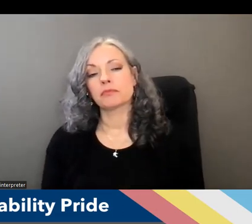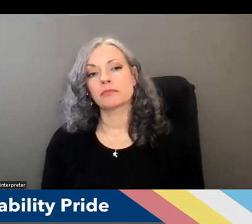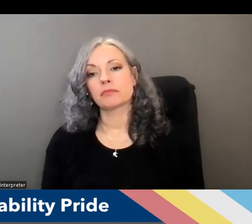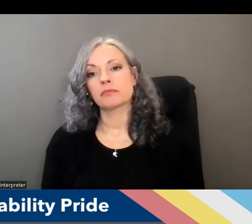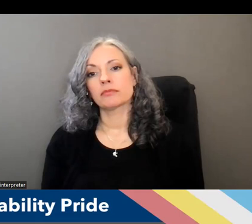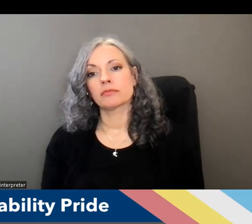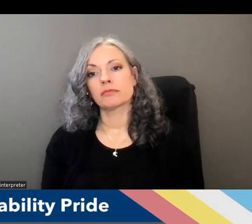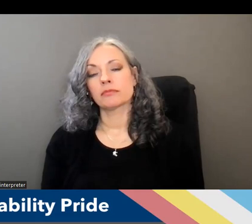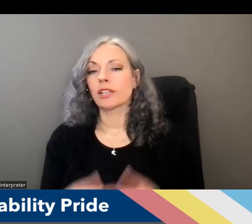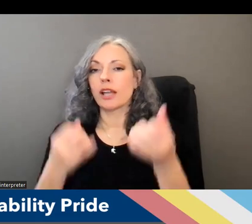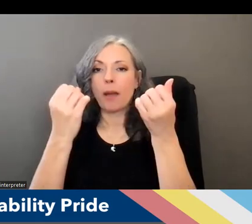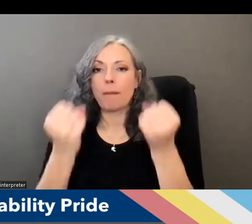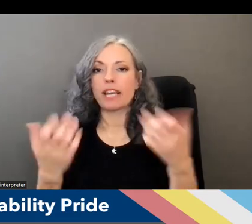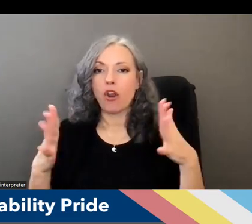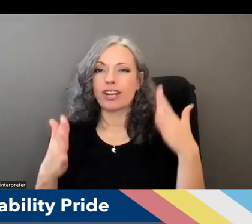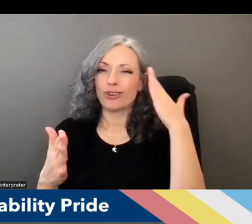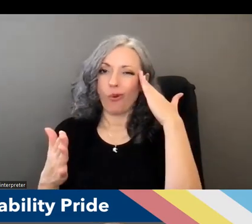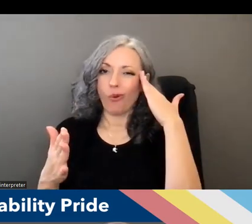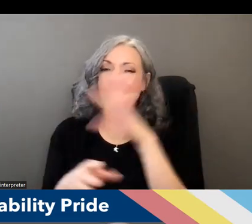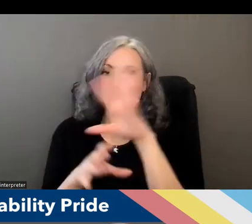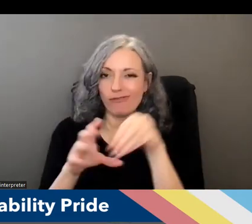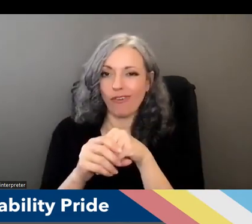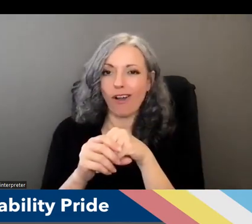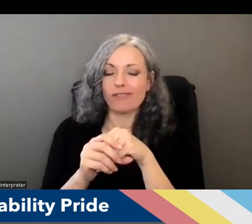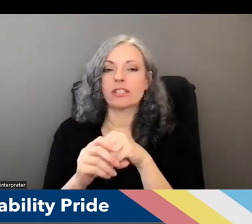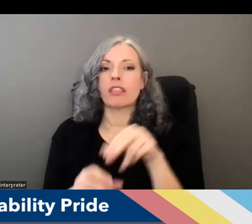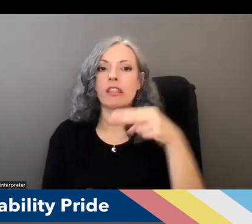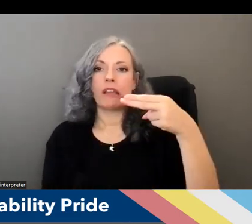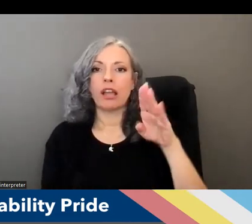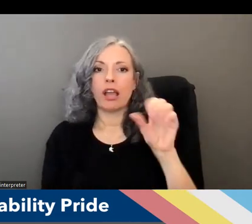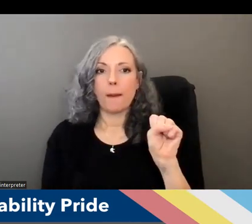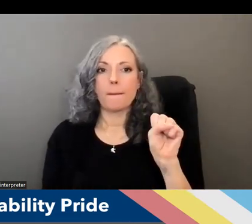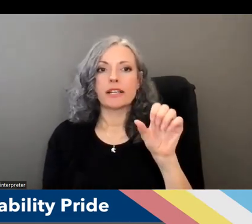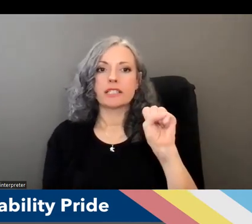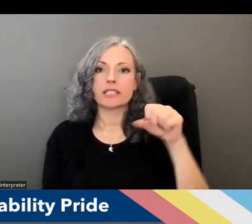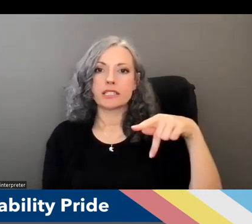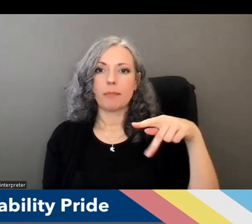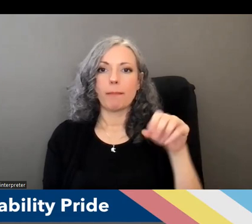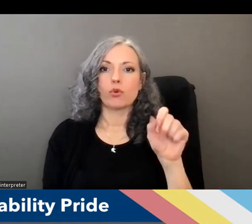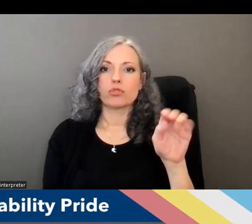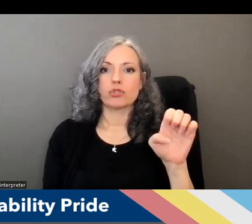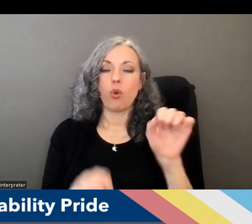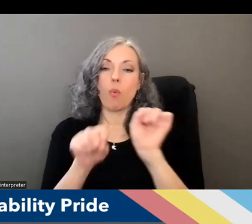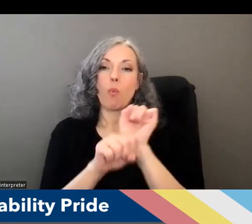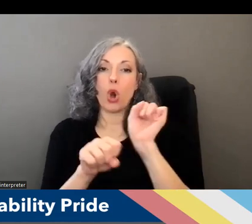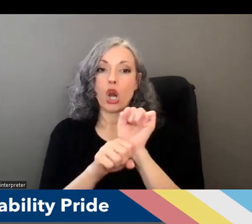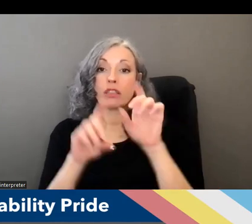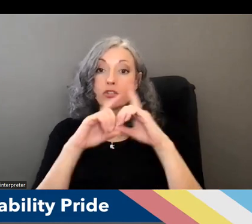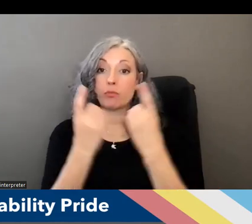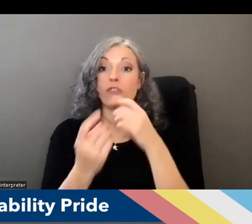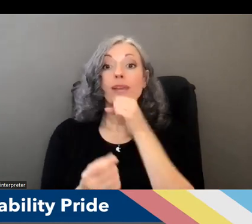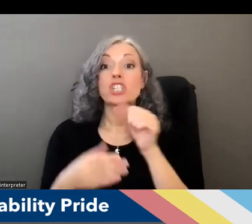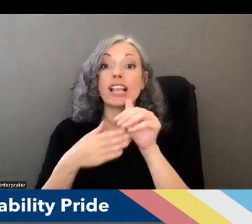many of you also participated in the hubs and spokes work that the department of aging led in